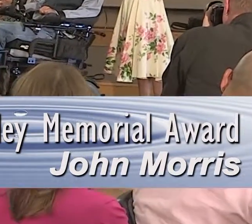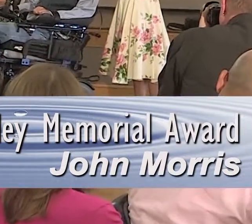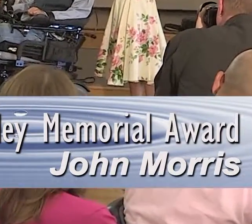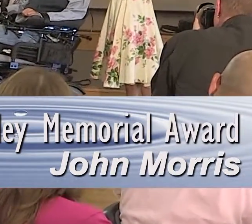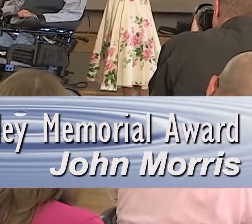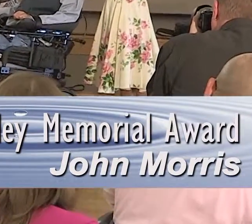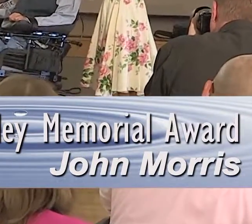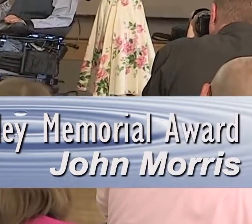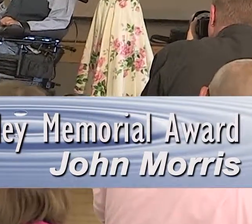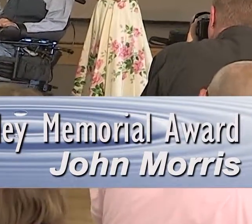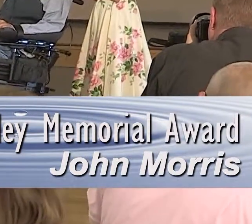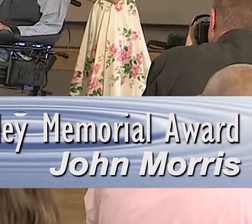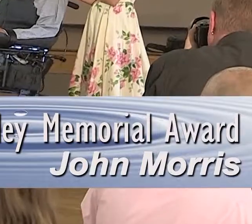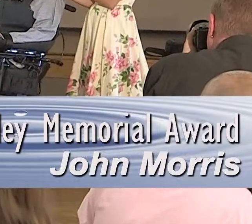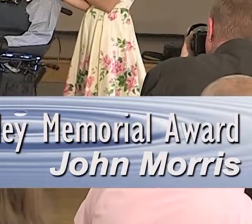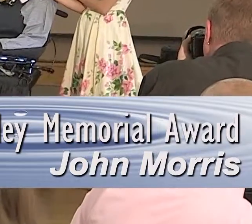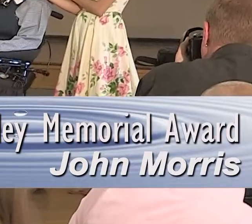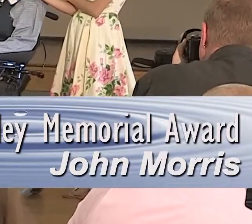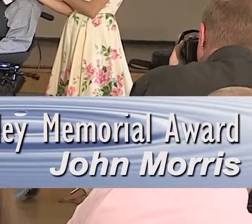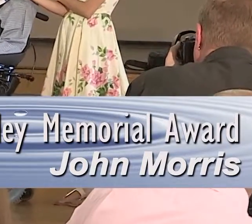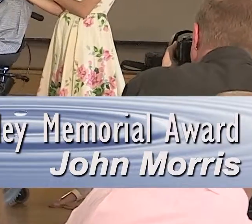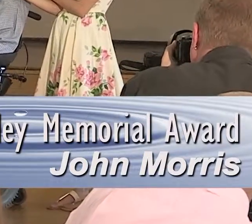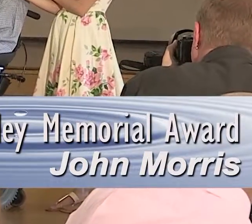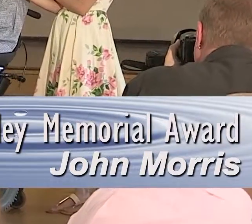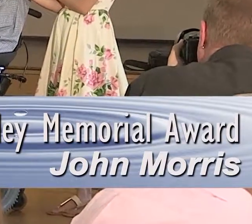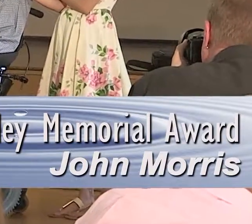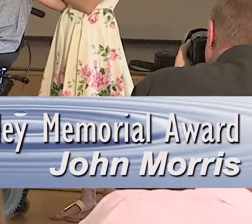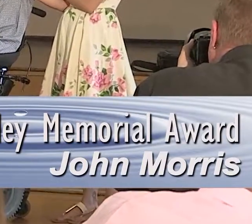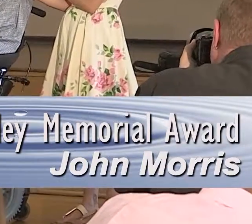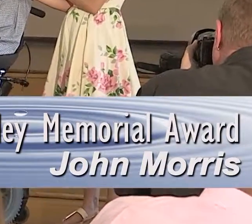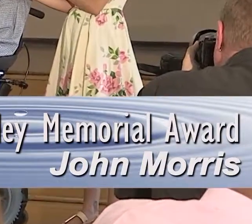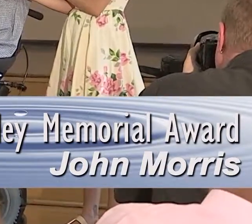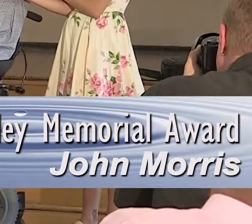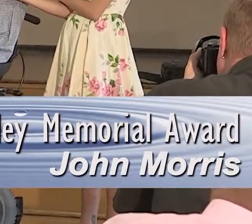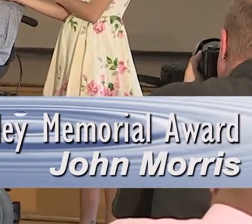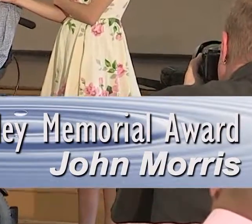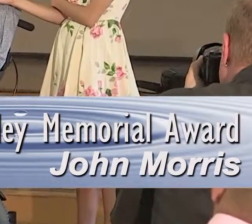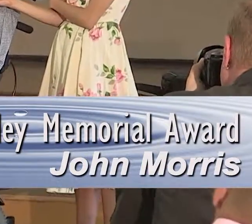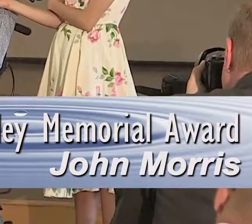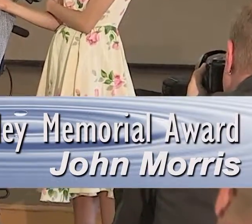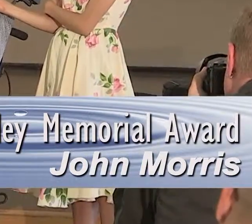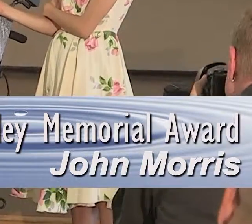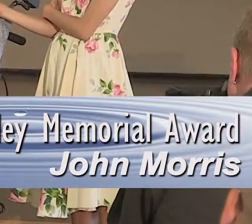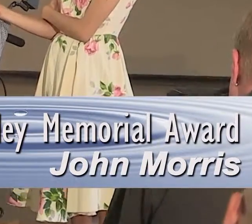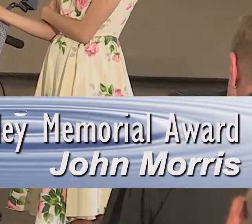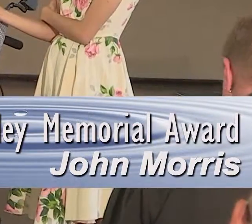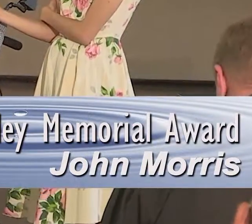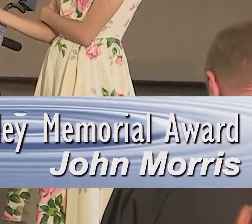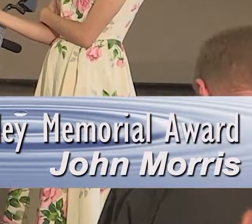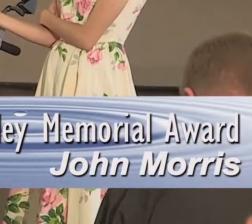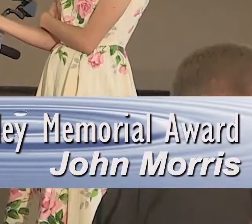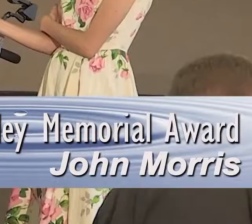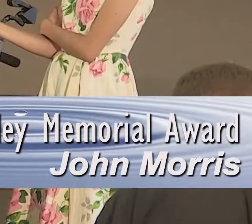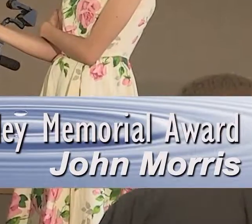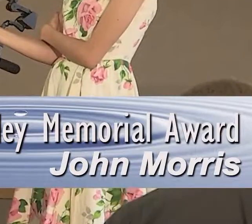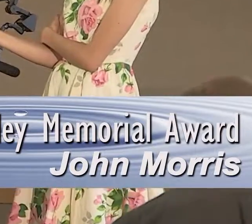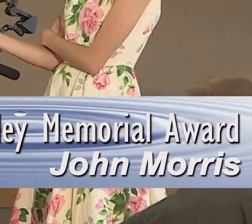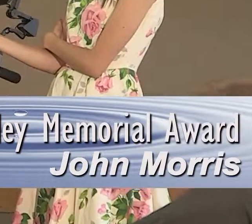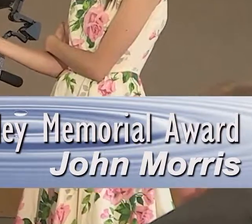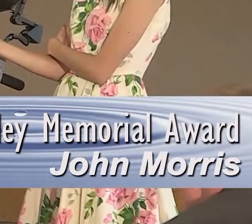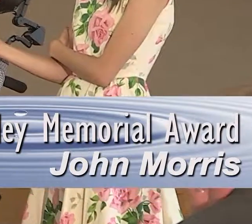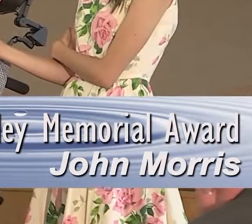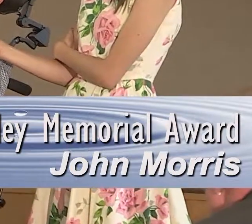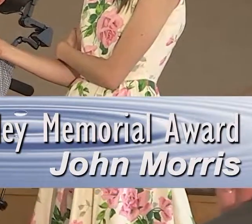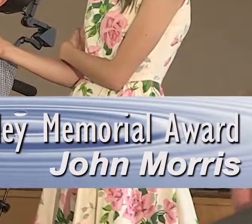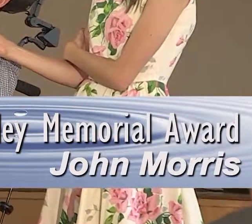Will, thank you so much. It's not over if we're going to keep going at this and show other people that